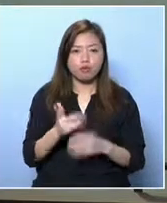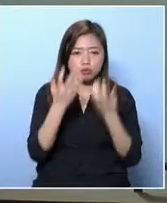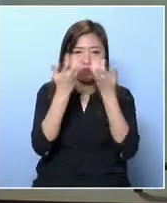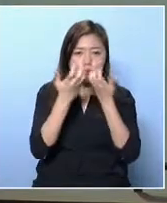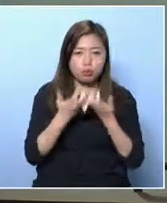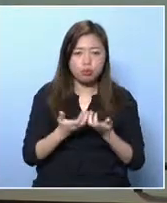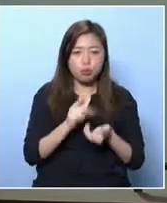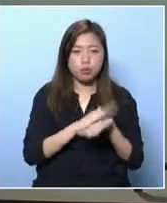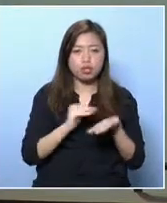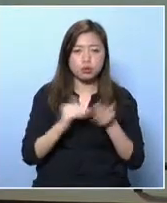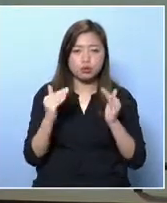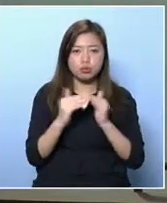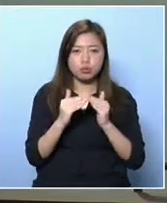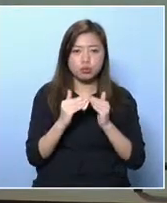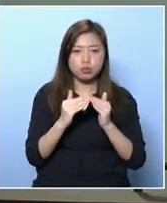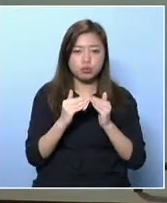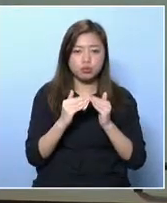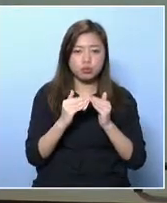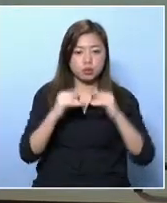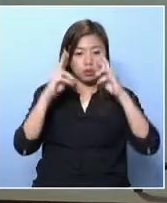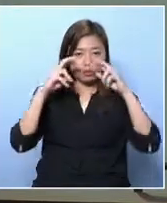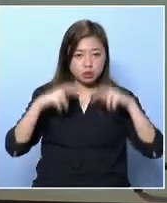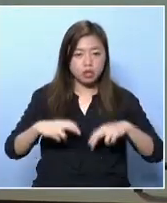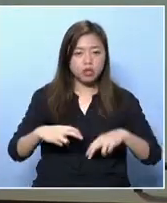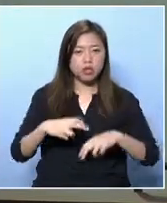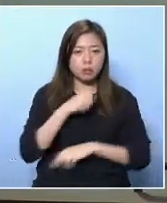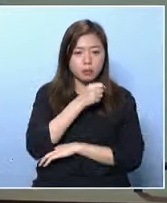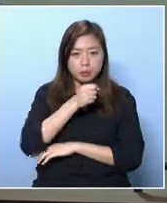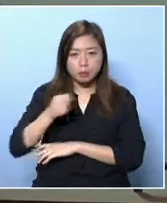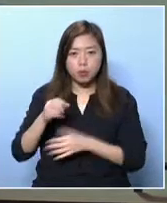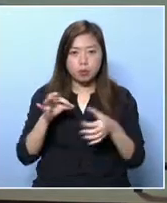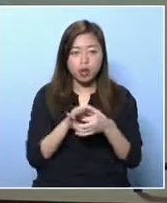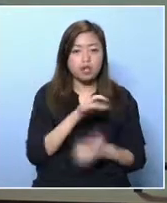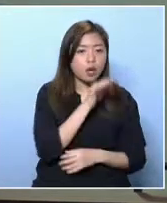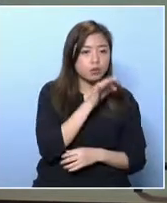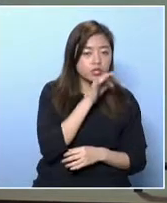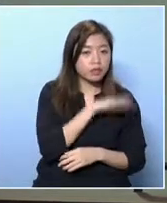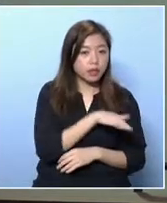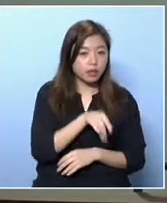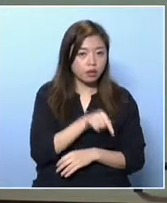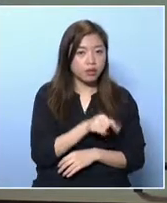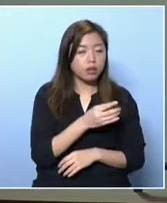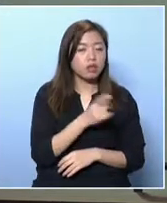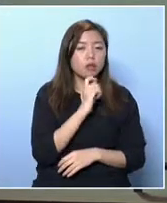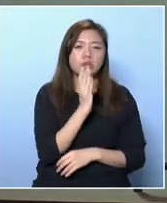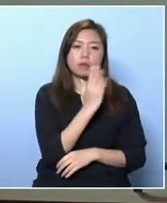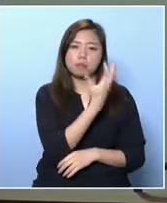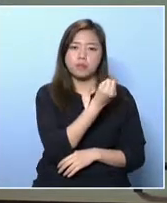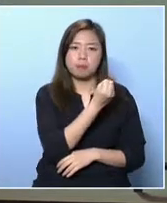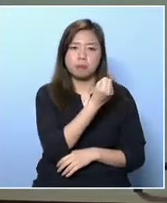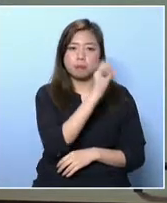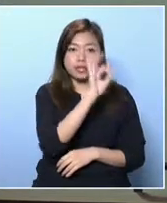children. According to the Department of Health, they have conducted some survey. They have looked at kindergarten